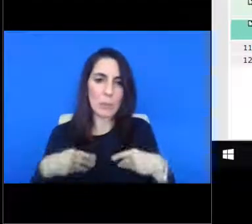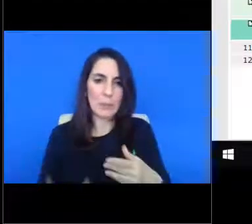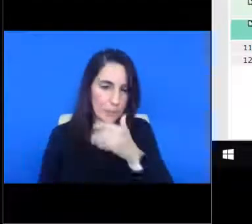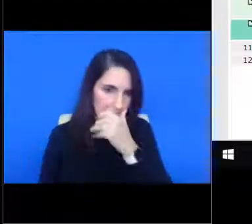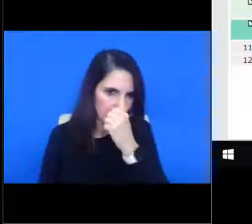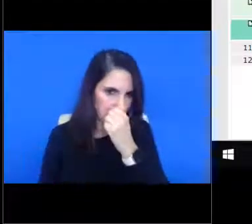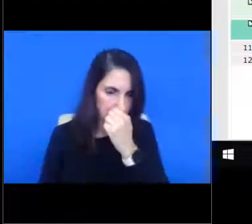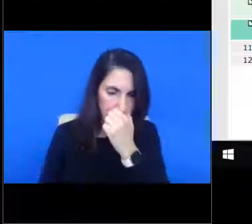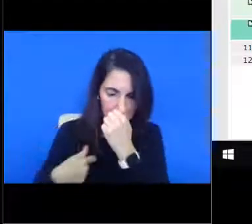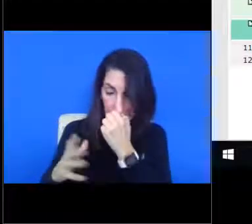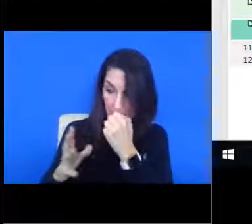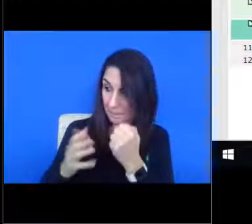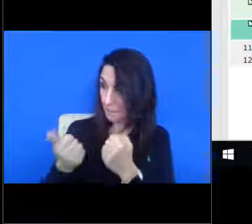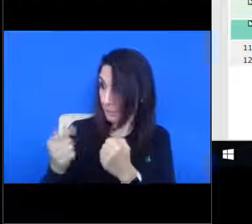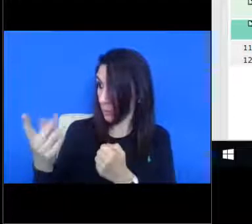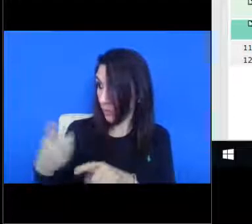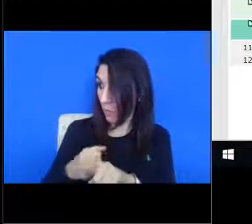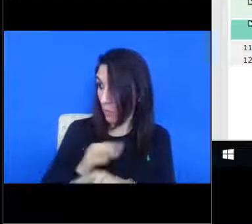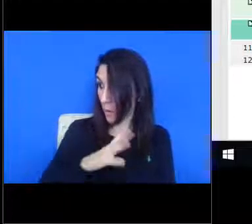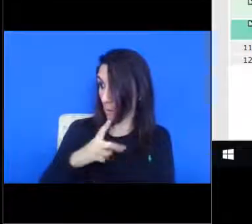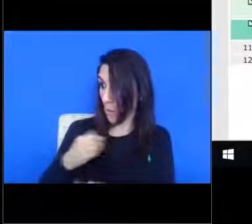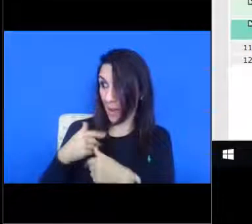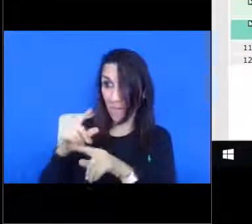Okay. Does anyone else from the board have any questions?